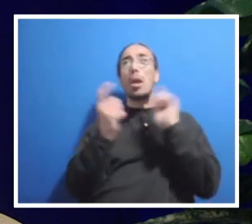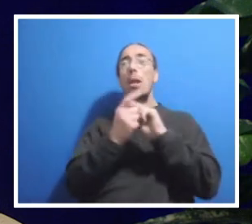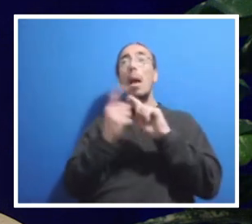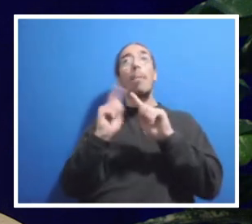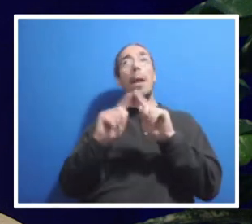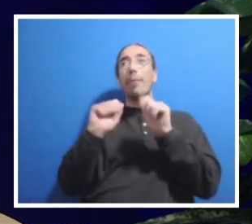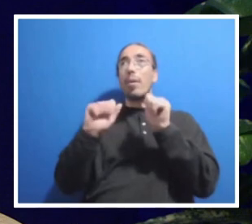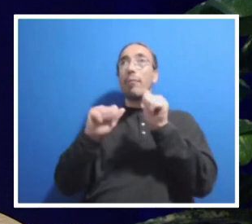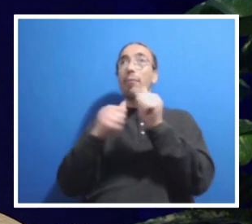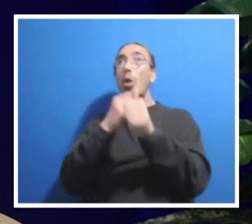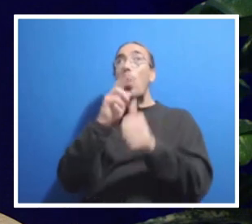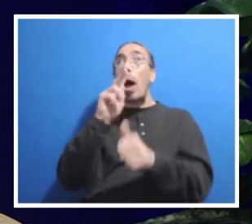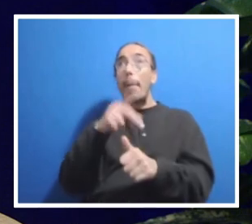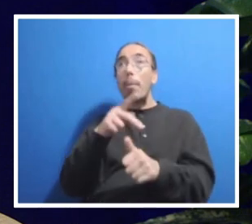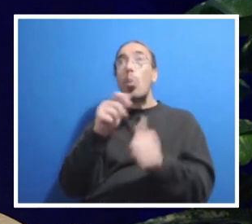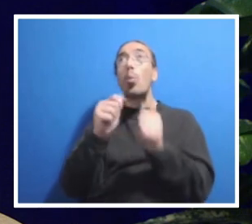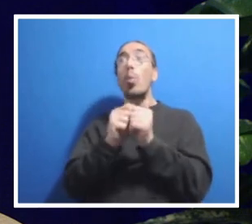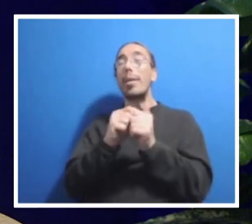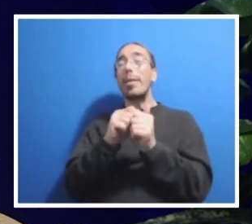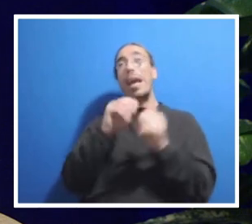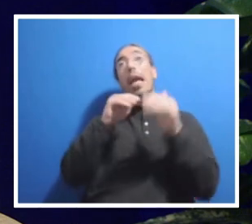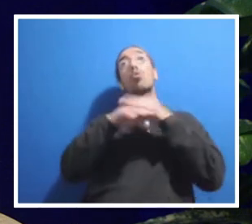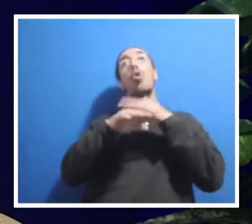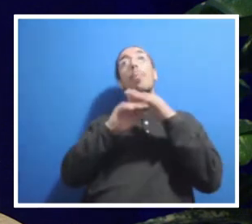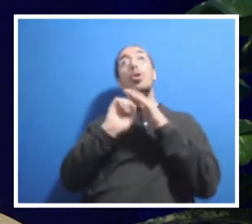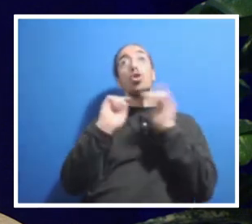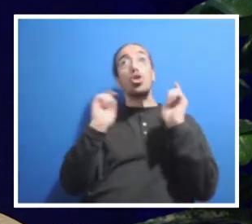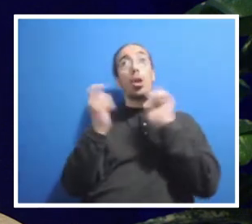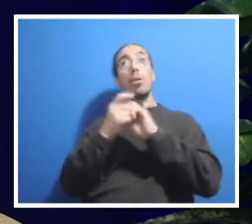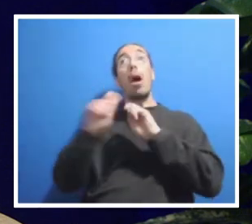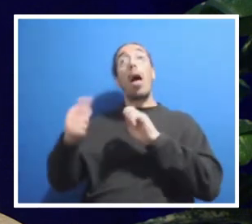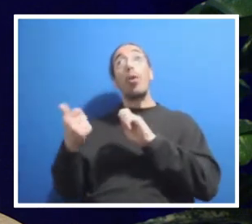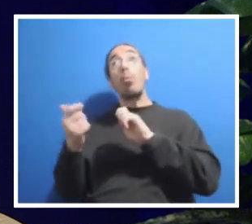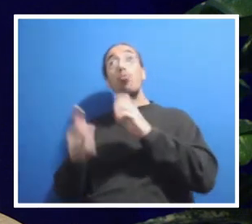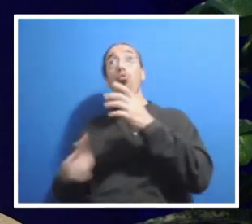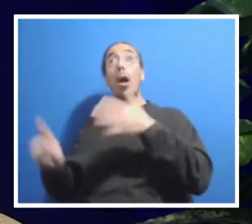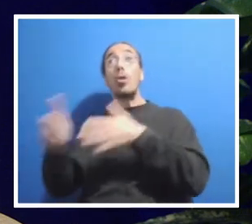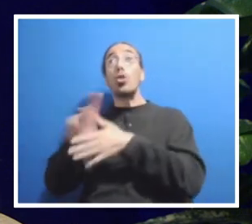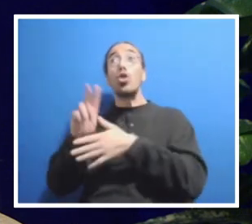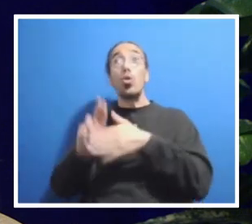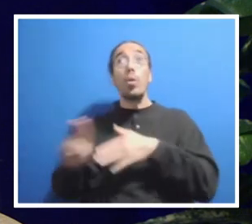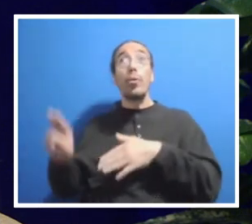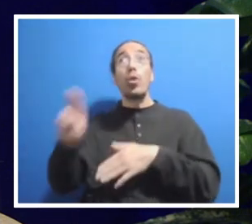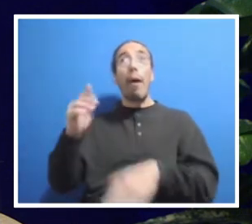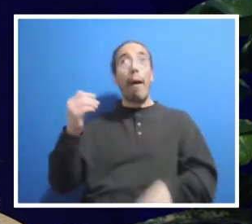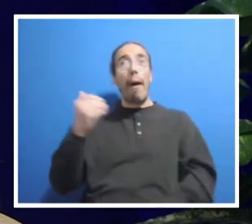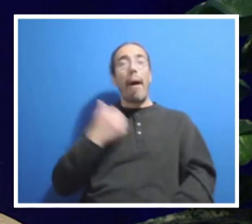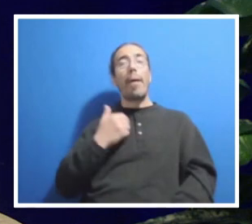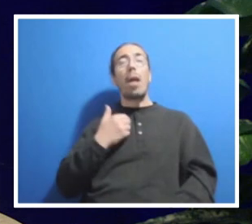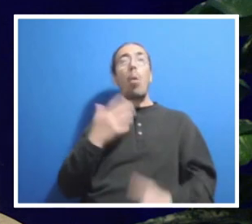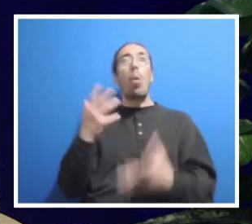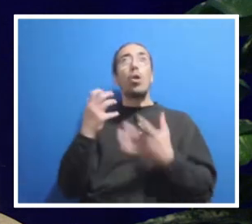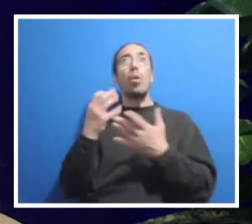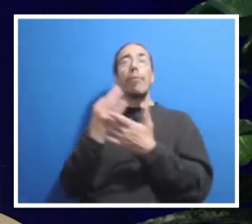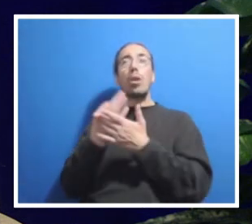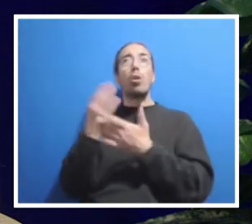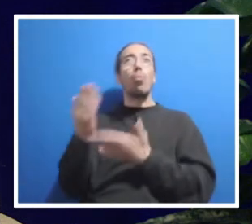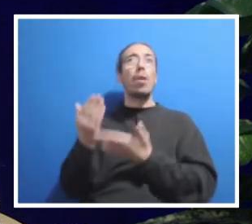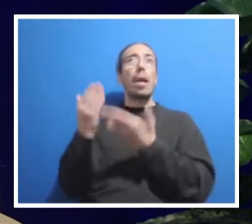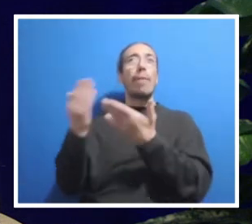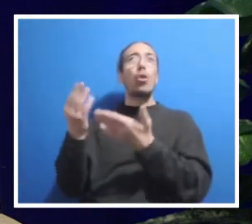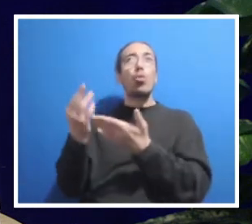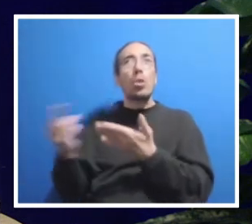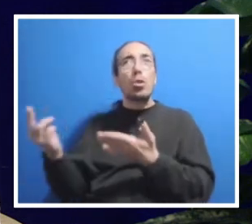enrollment changes, for example, or other priorities the university has that we want to financially provide resources for.